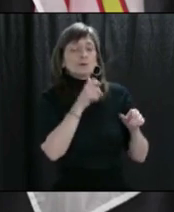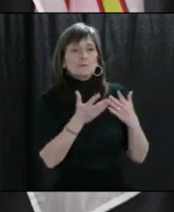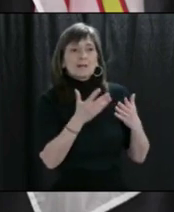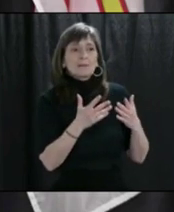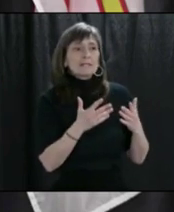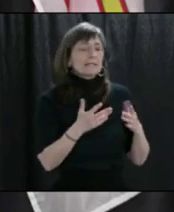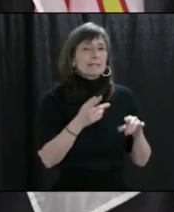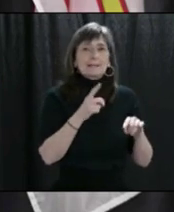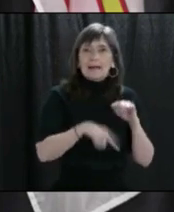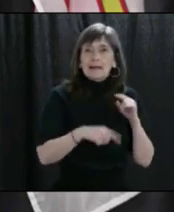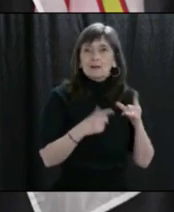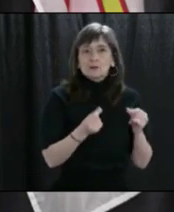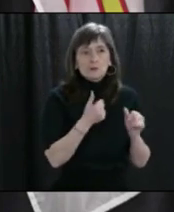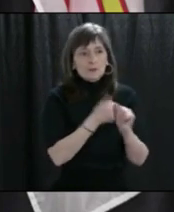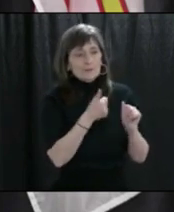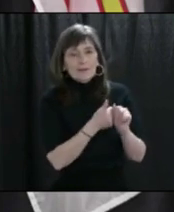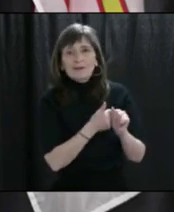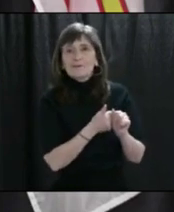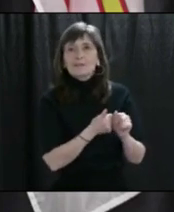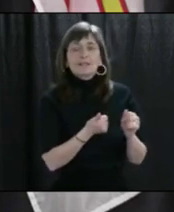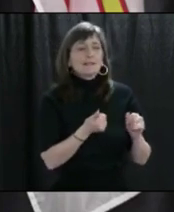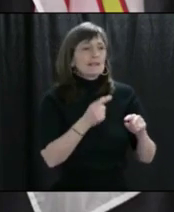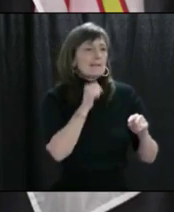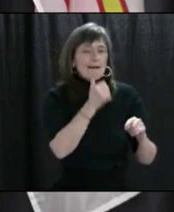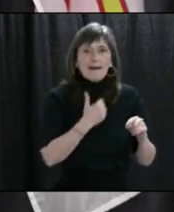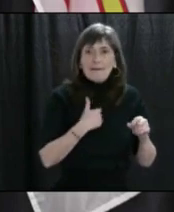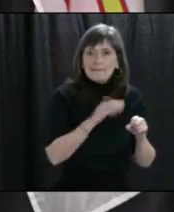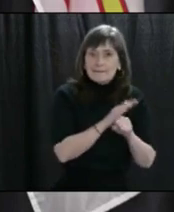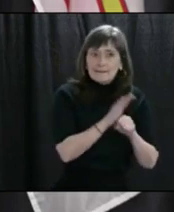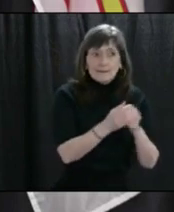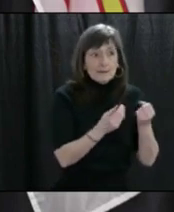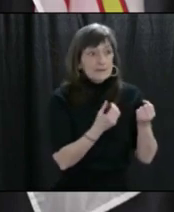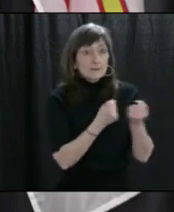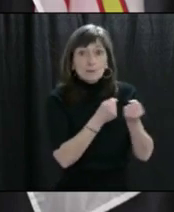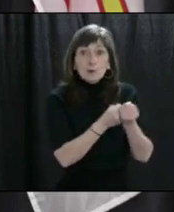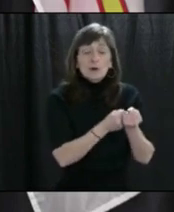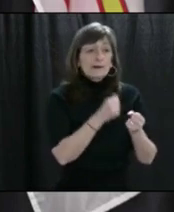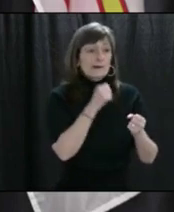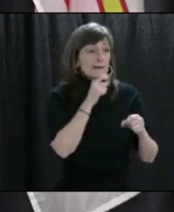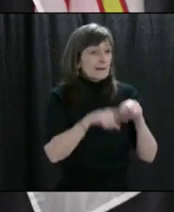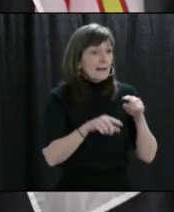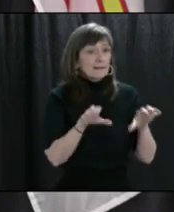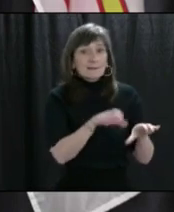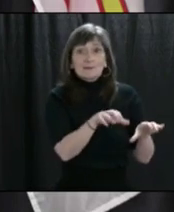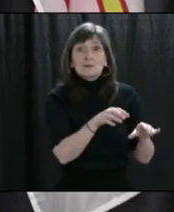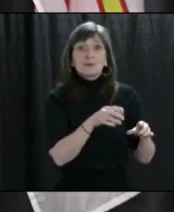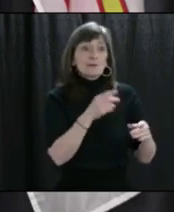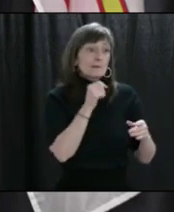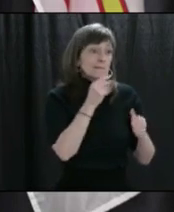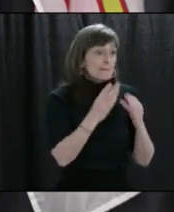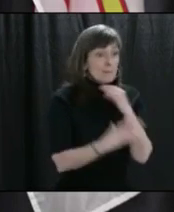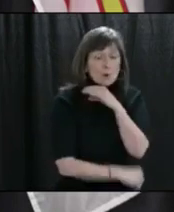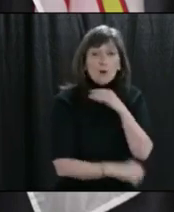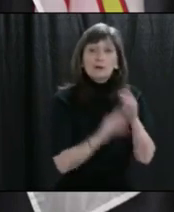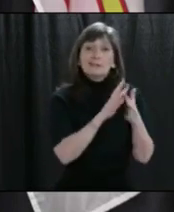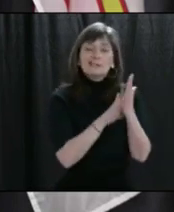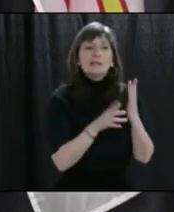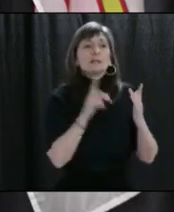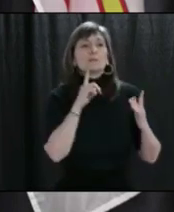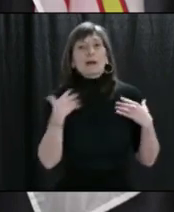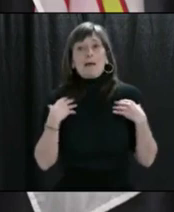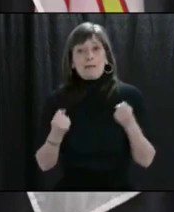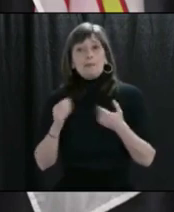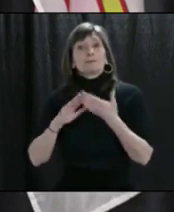Corporation, in partnership with the Health and Community Services, they are working collaboratively with a wide range of community partners